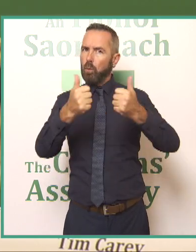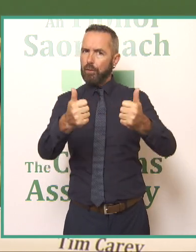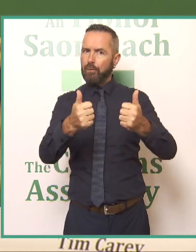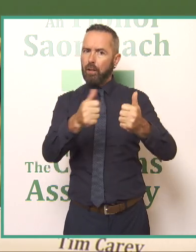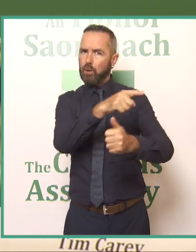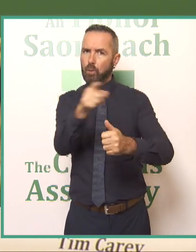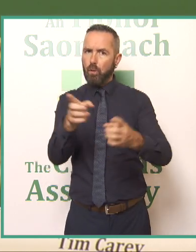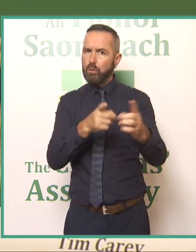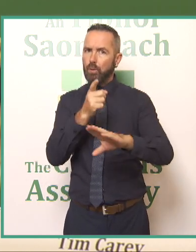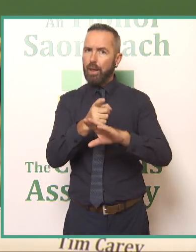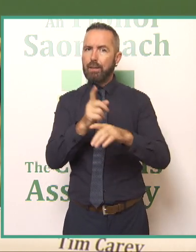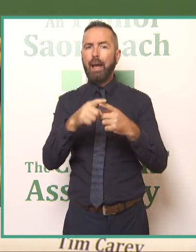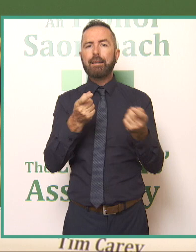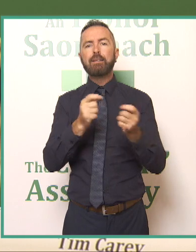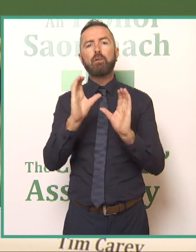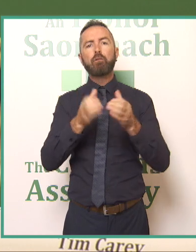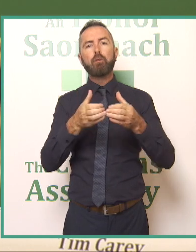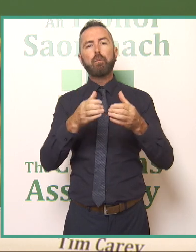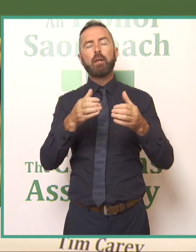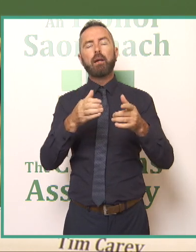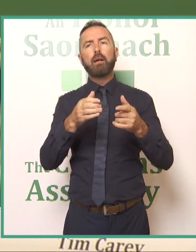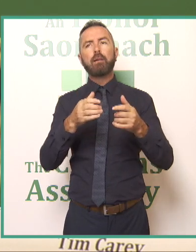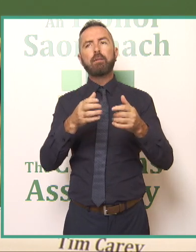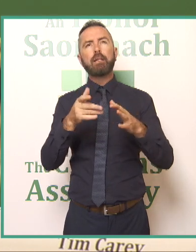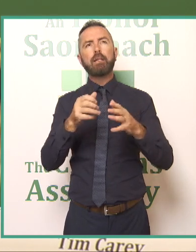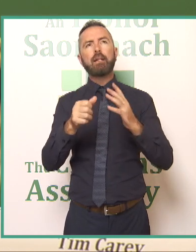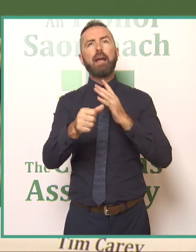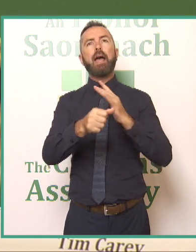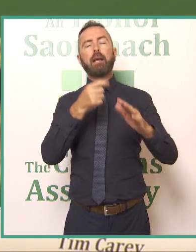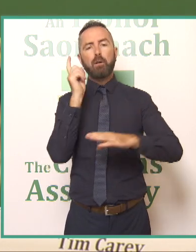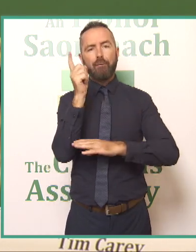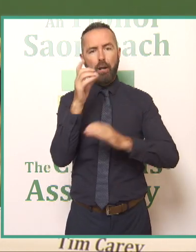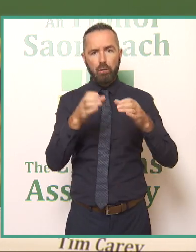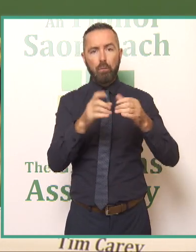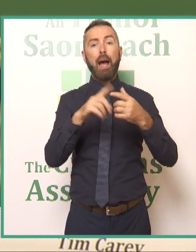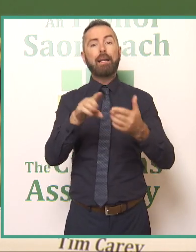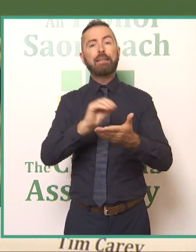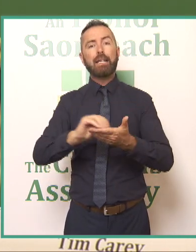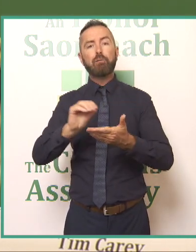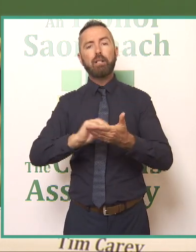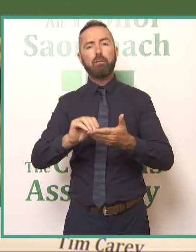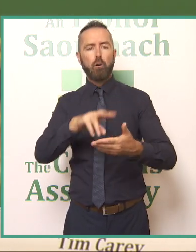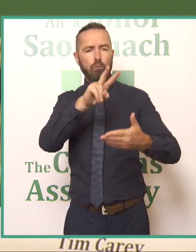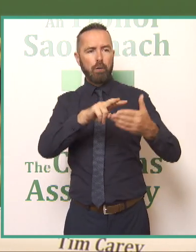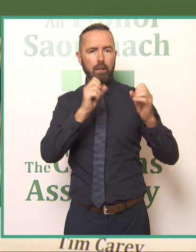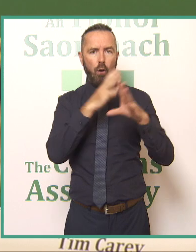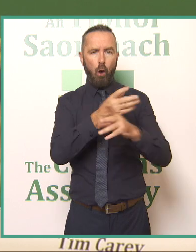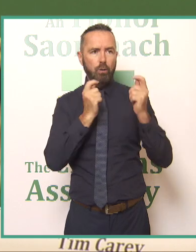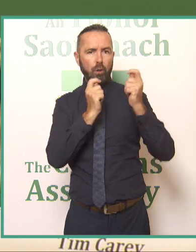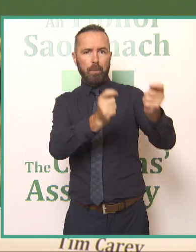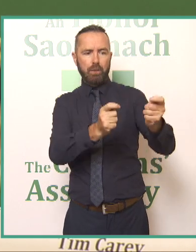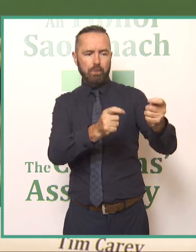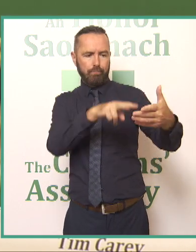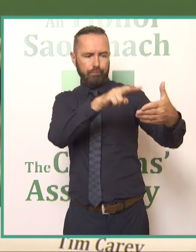steering group and the secretariat I'm sorry not the steering group the expert advisor group and the secretariat are reading every one of those that's coming in